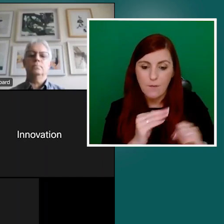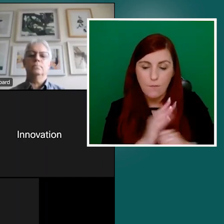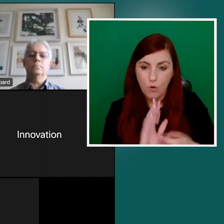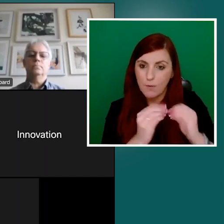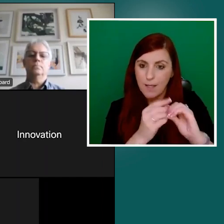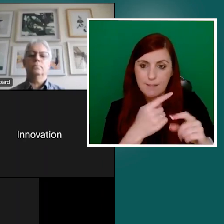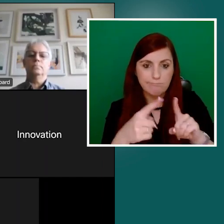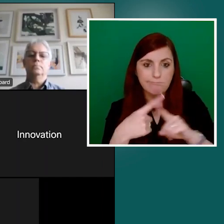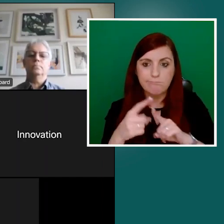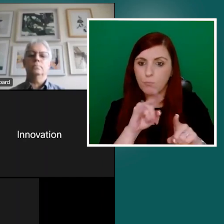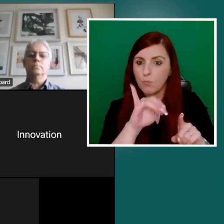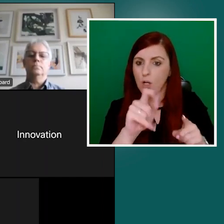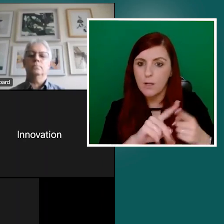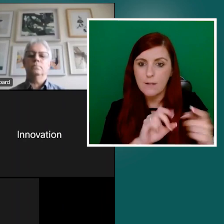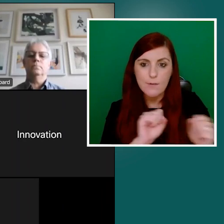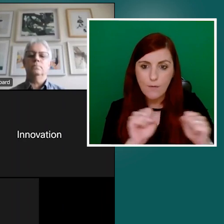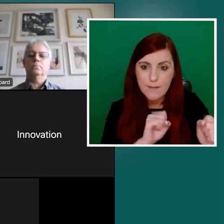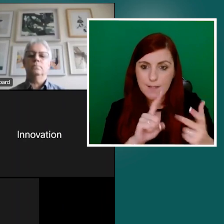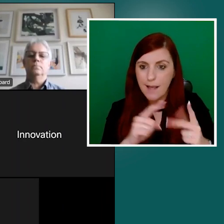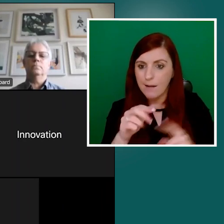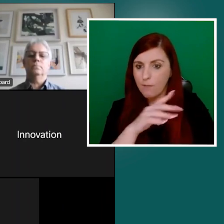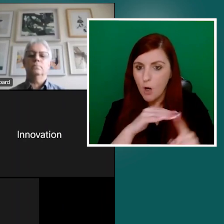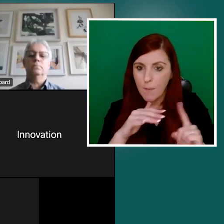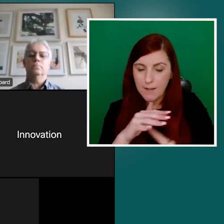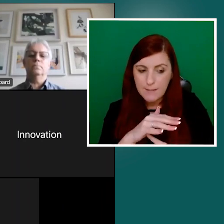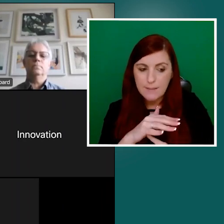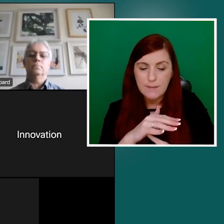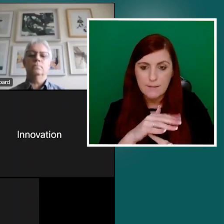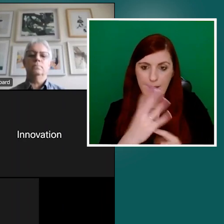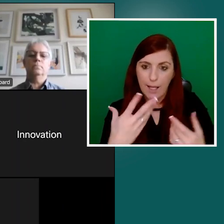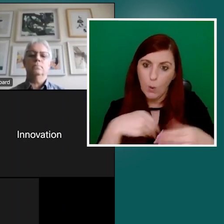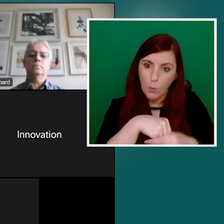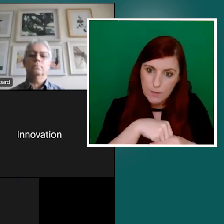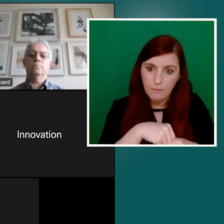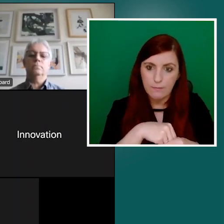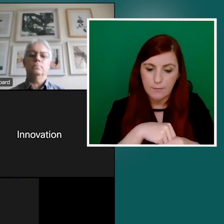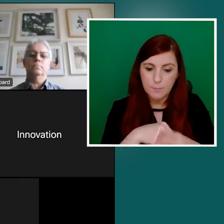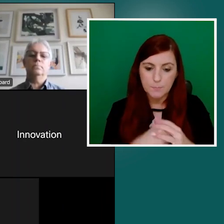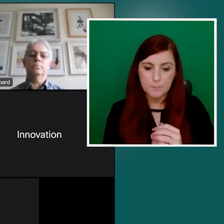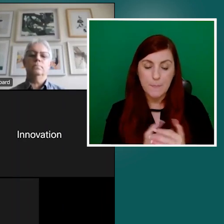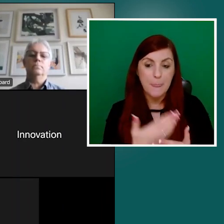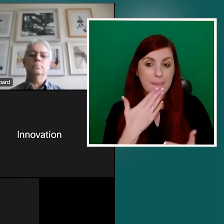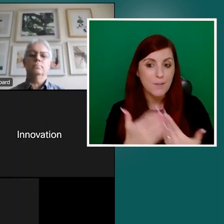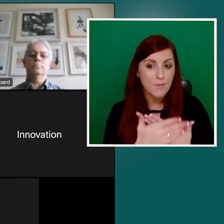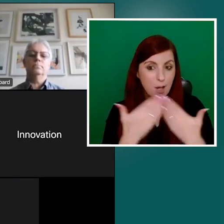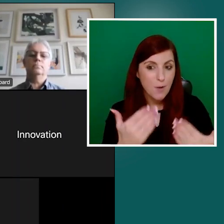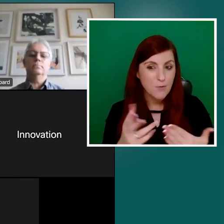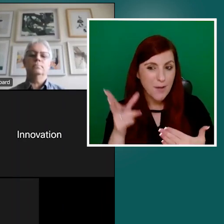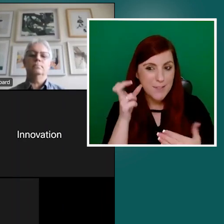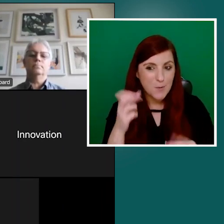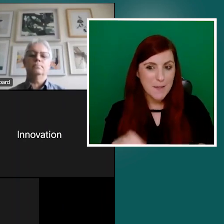and environments inclusive. Thank you very much for listening to me this morning. I hope the little examples that I've given you have